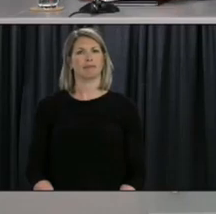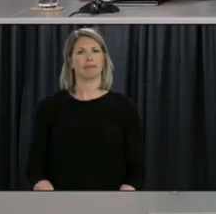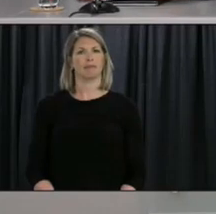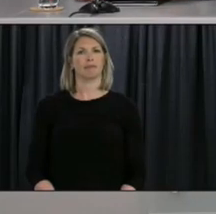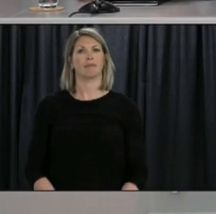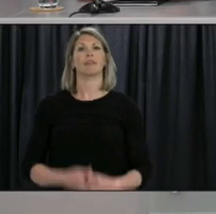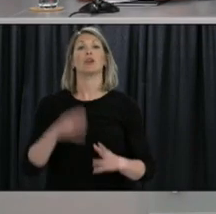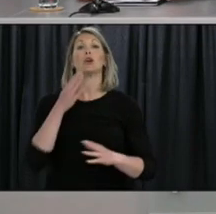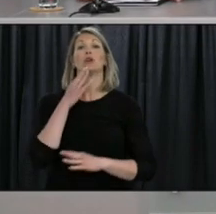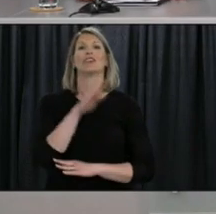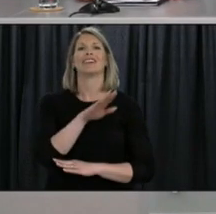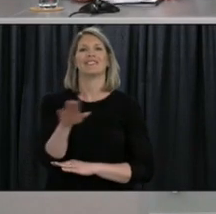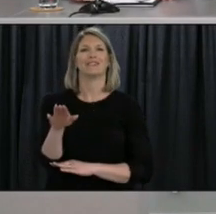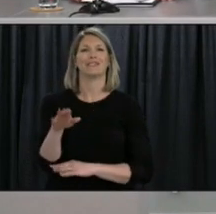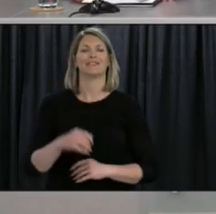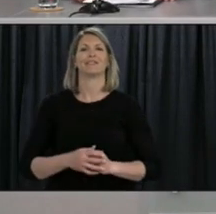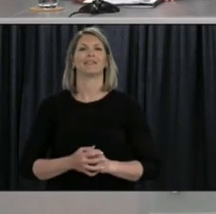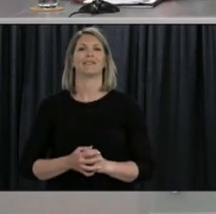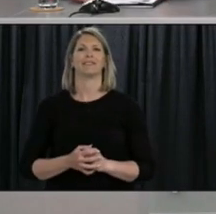Good afternoon, everyone.